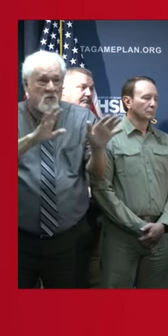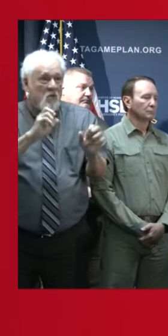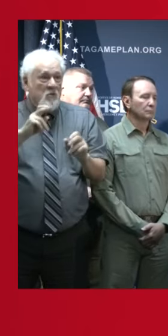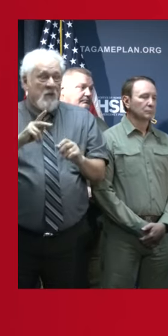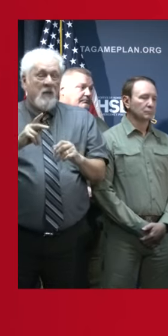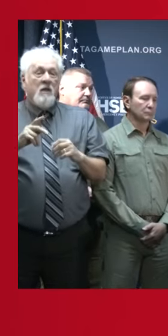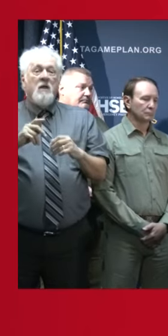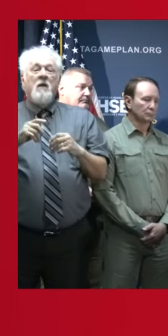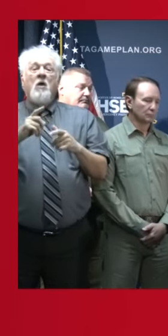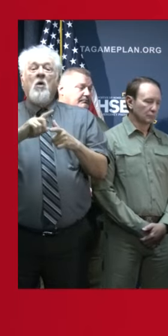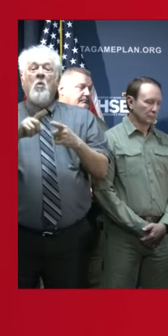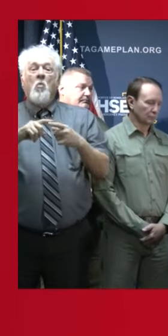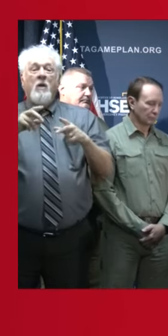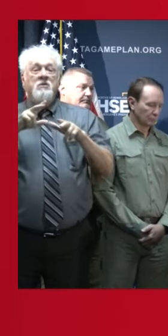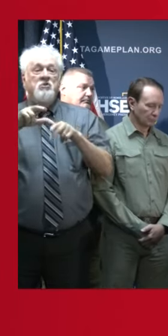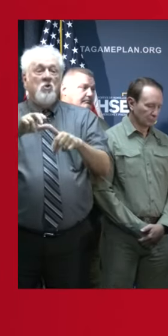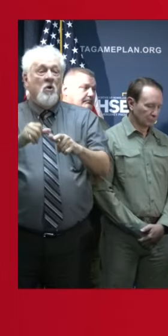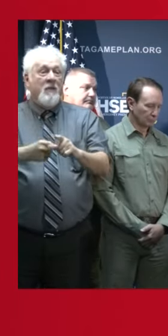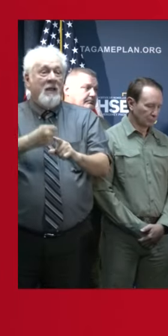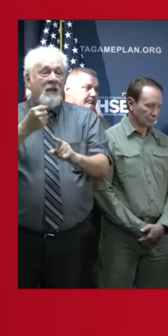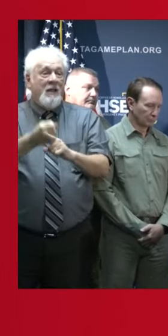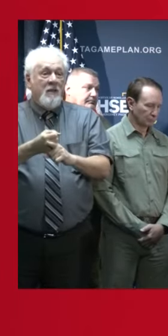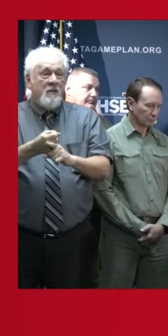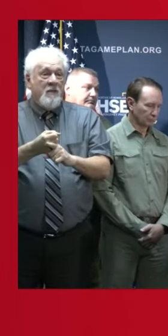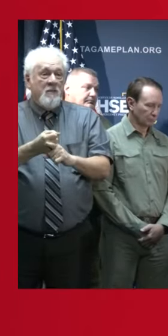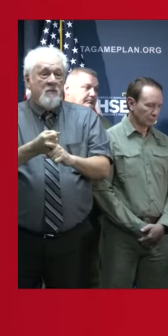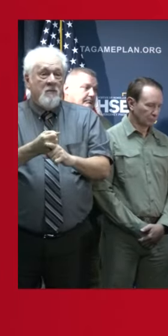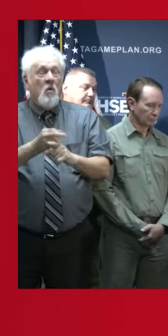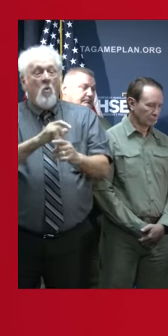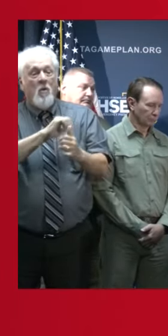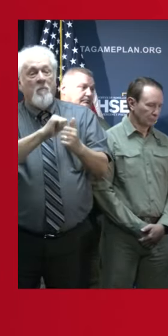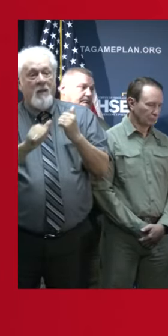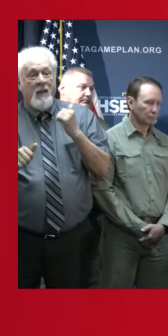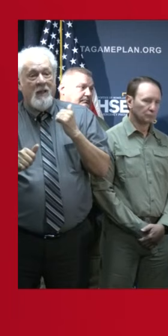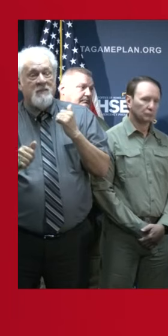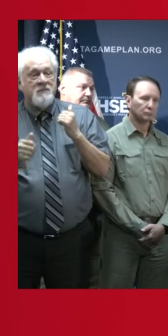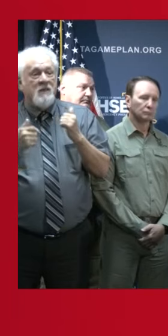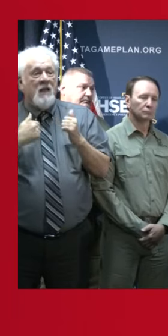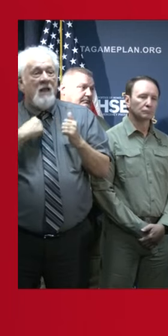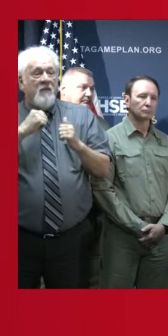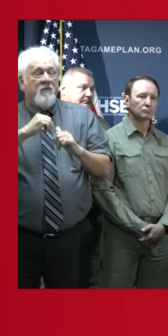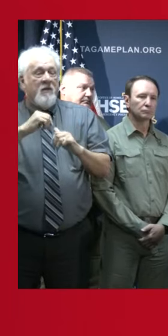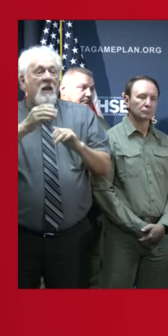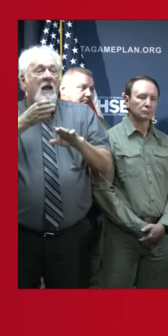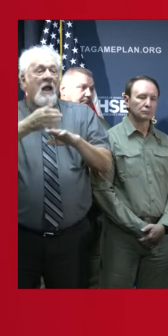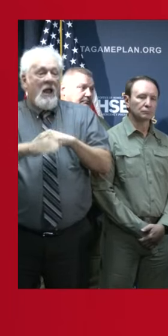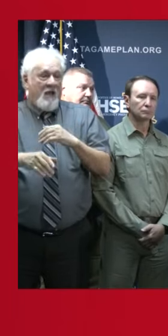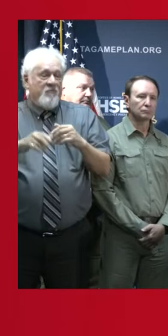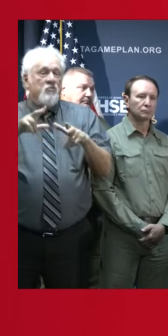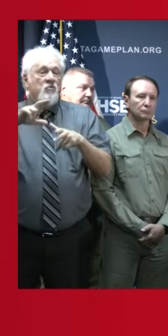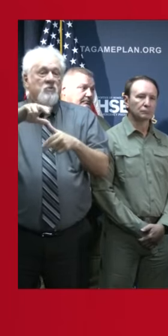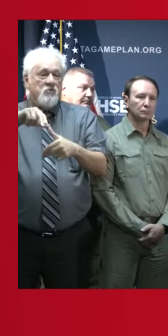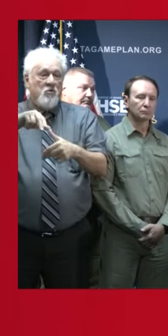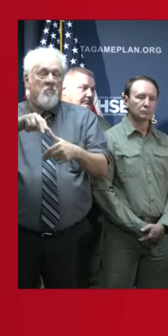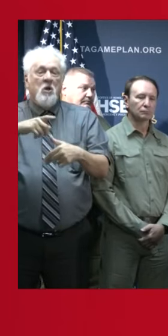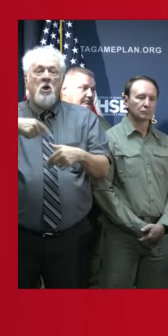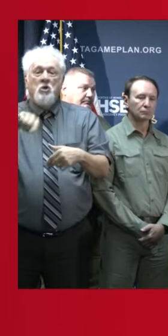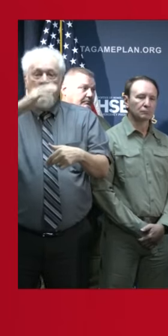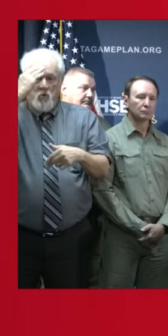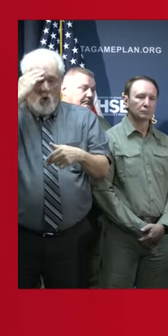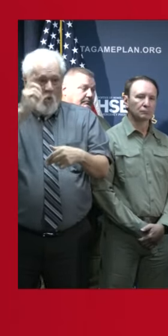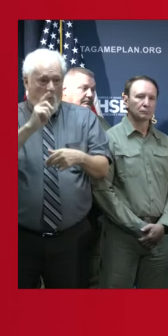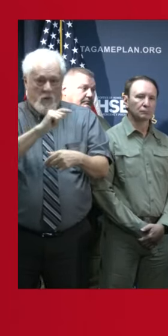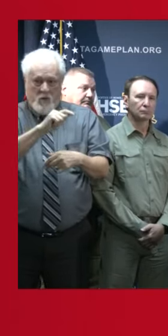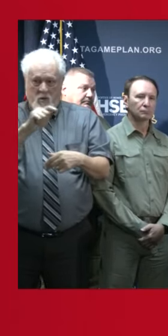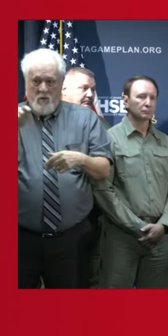they need so when the storm does pass and we move into the next phase of our operation that you know where they are